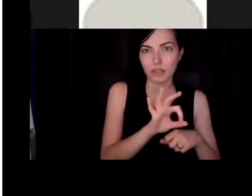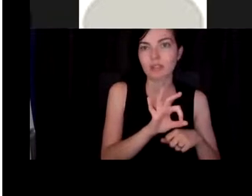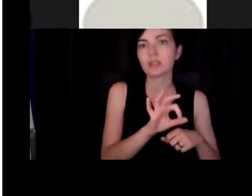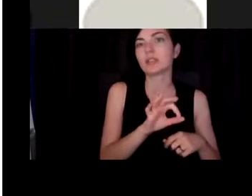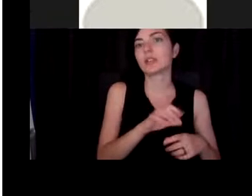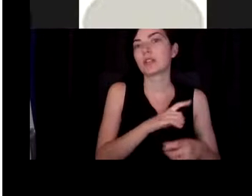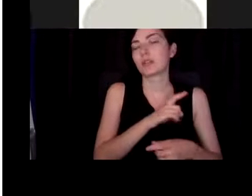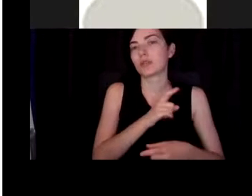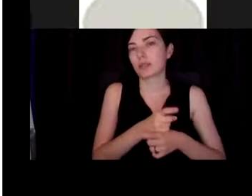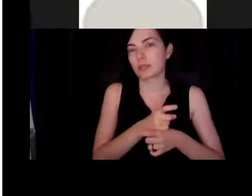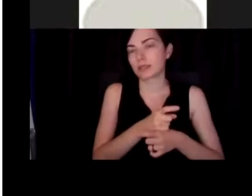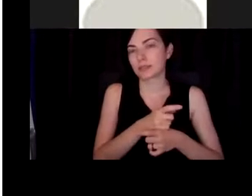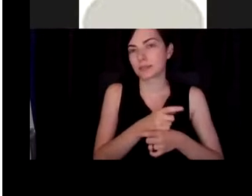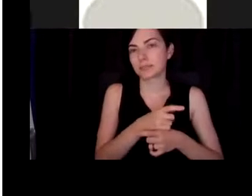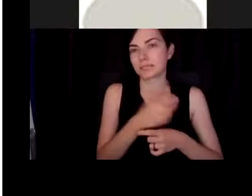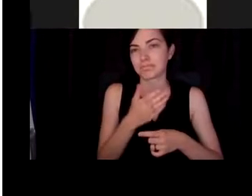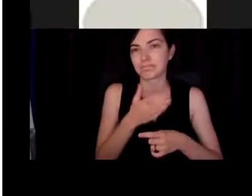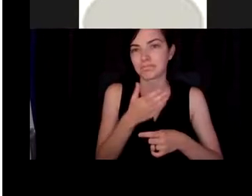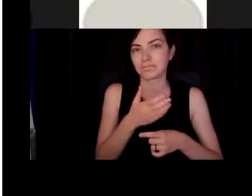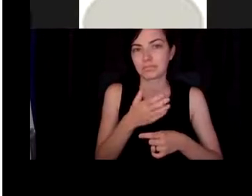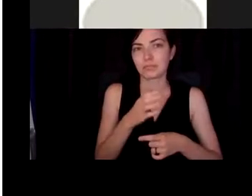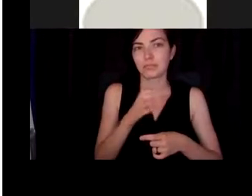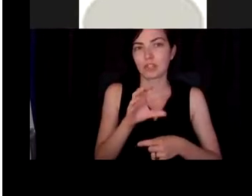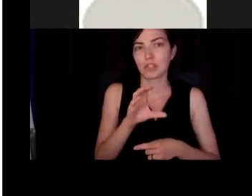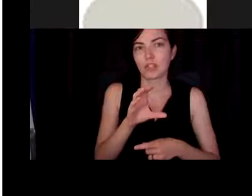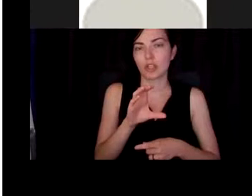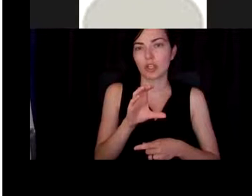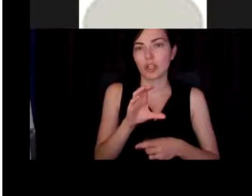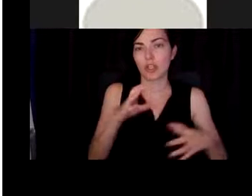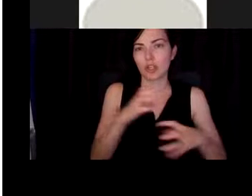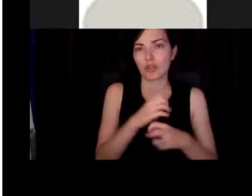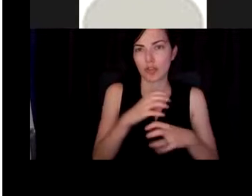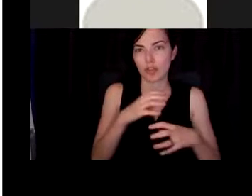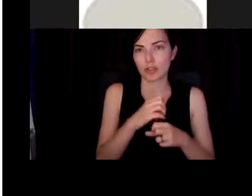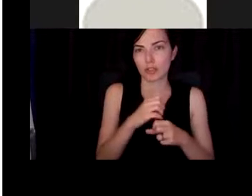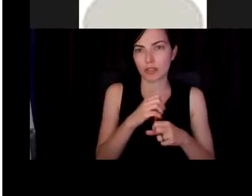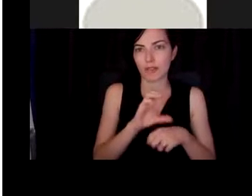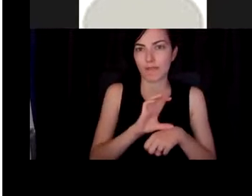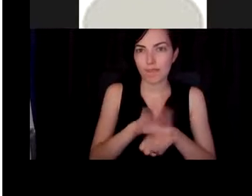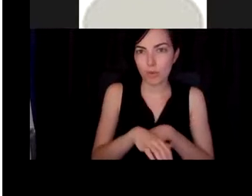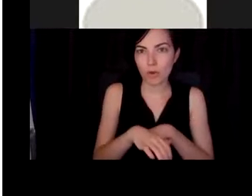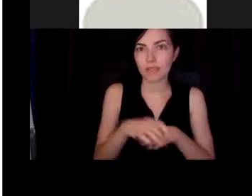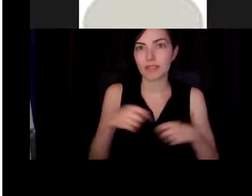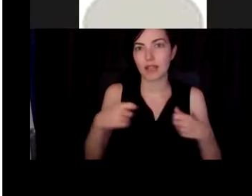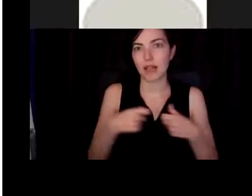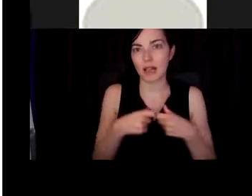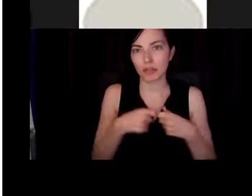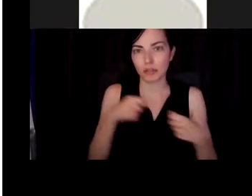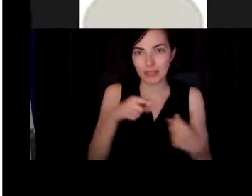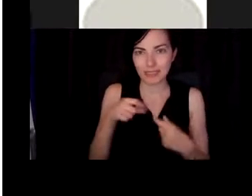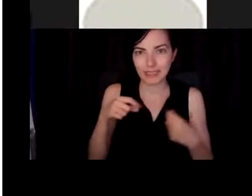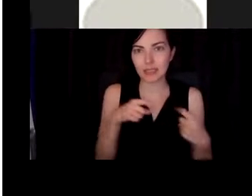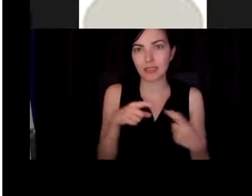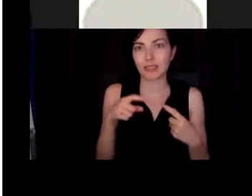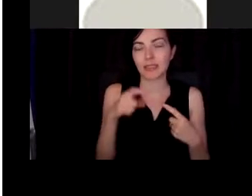really contraction force and electrical signaling if we're going to make